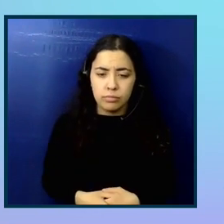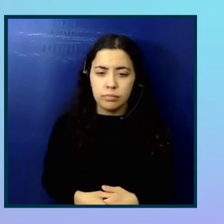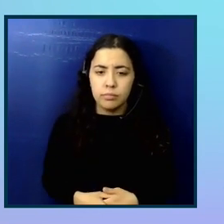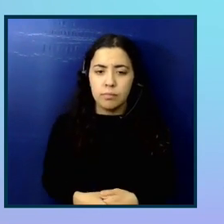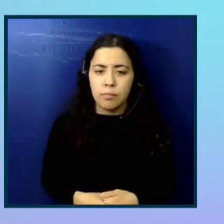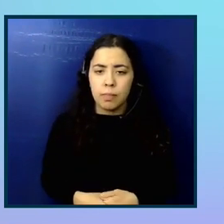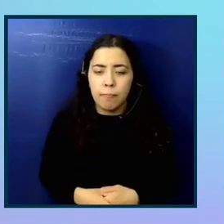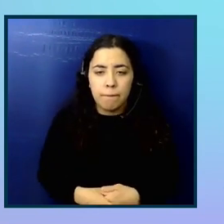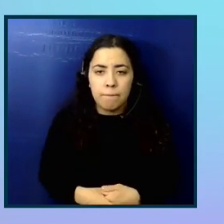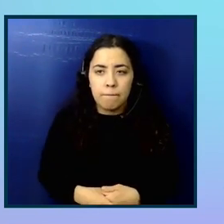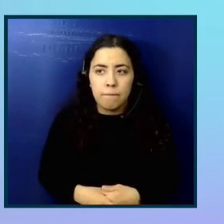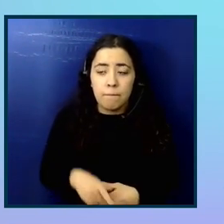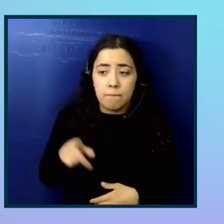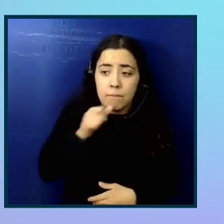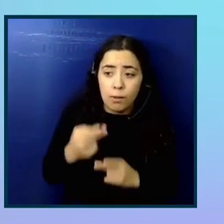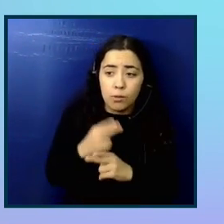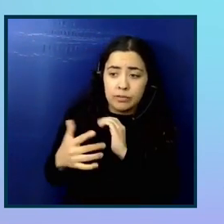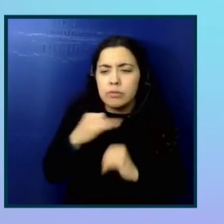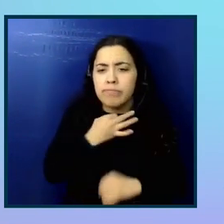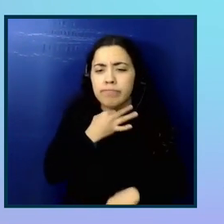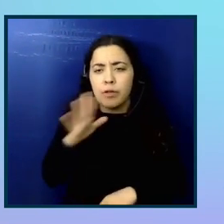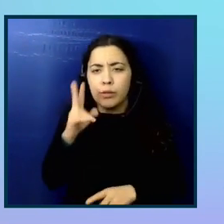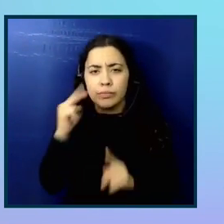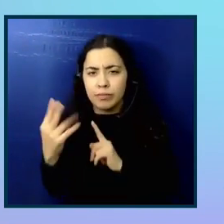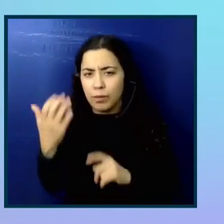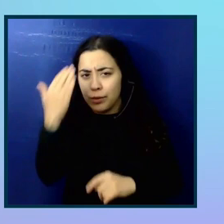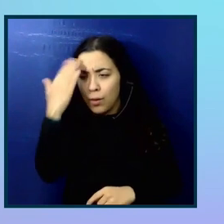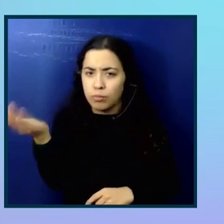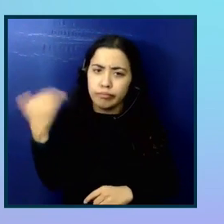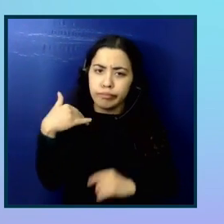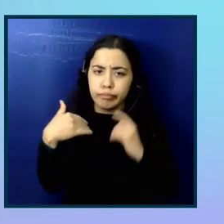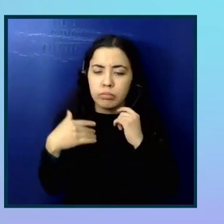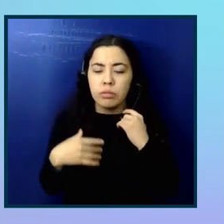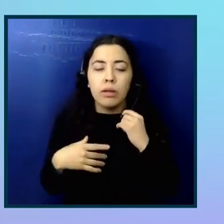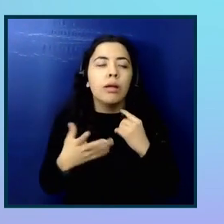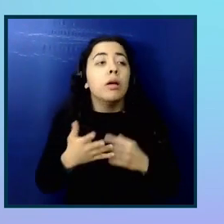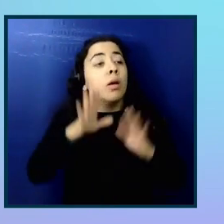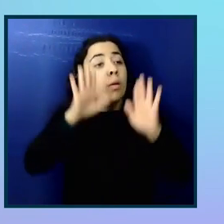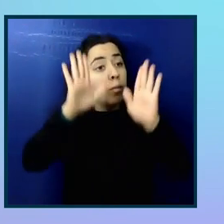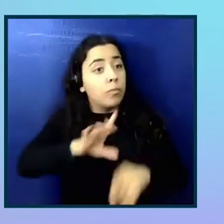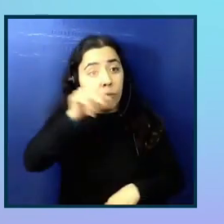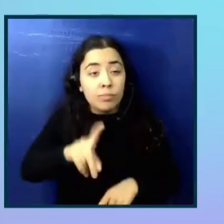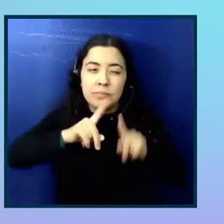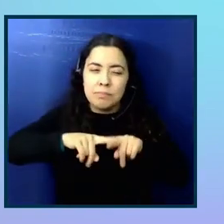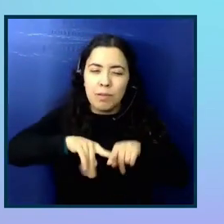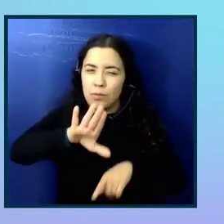but you still want to know their perspective? A great question. It depends on the company and how they recruit.